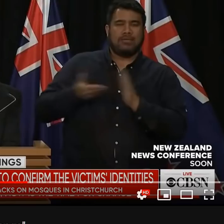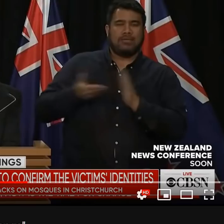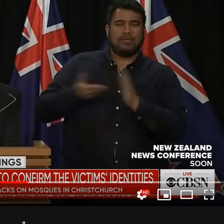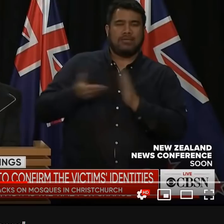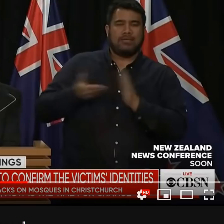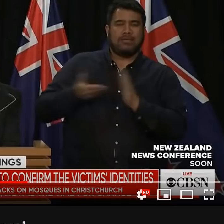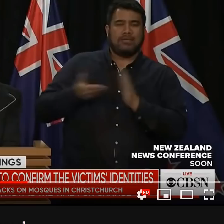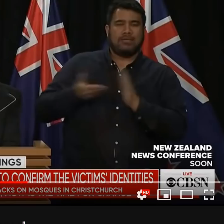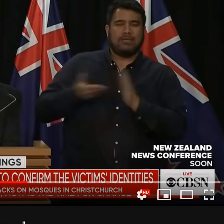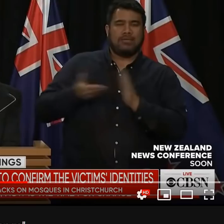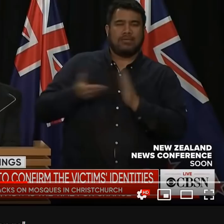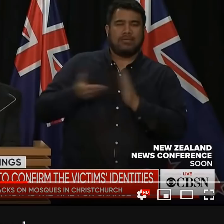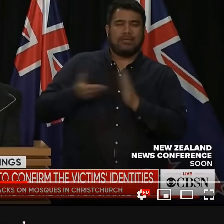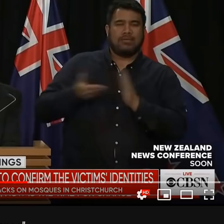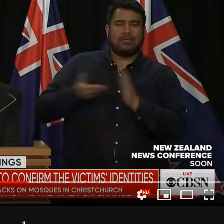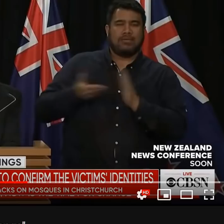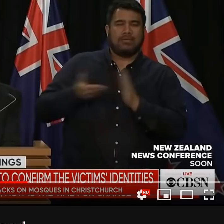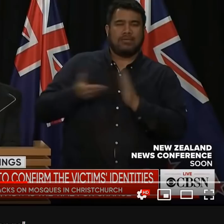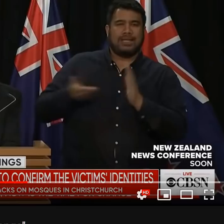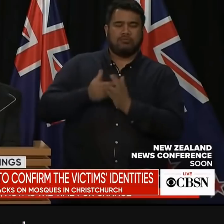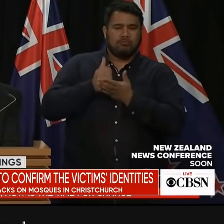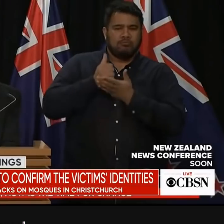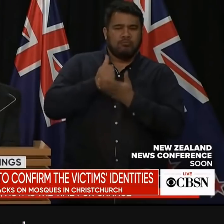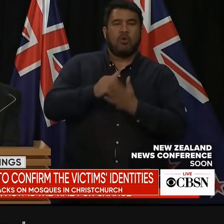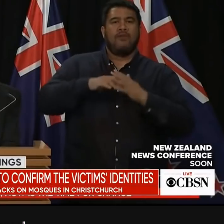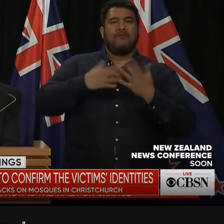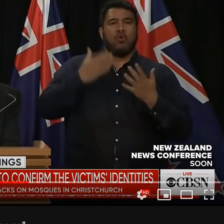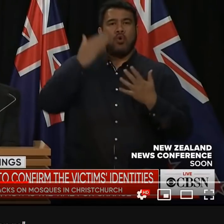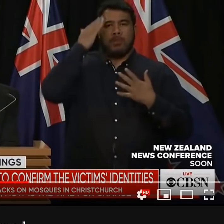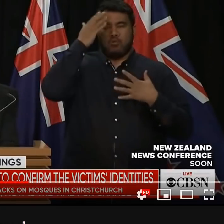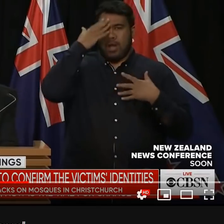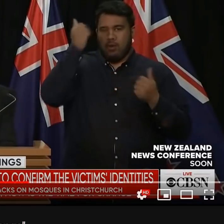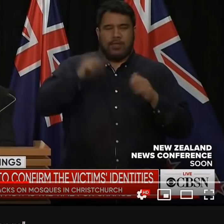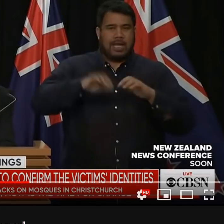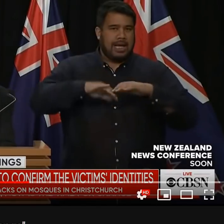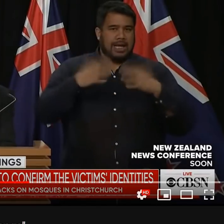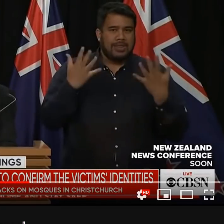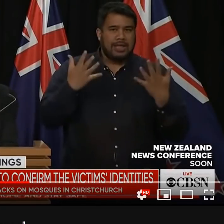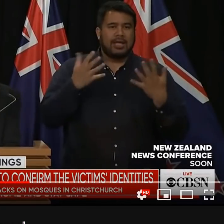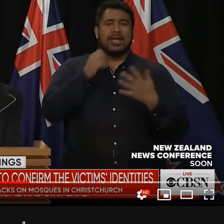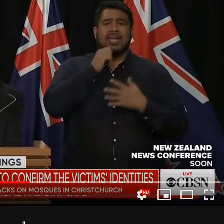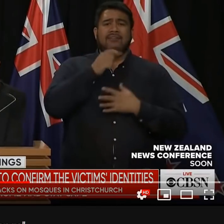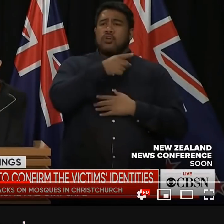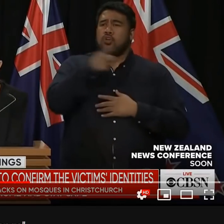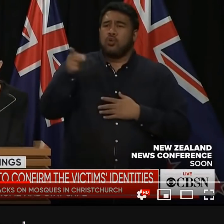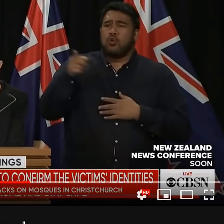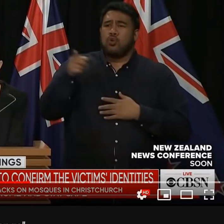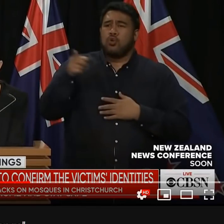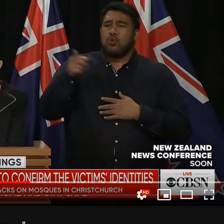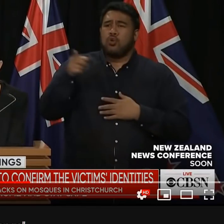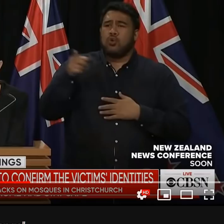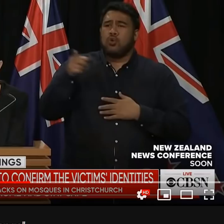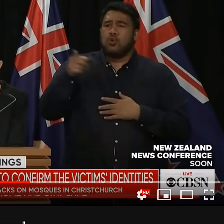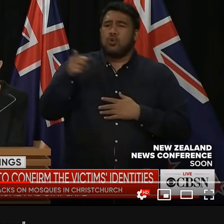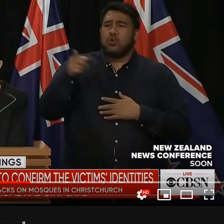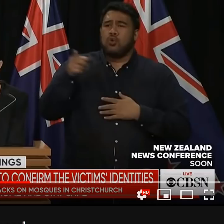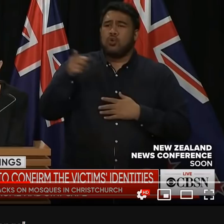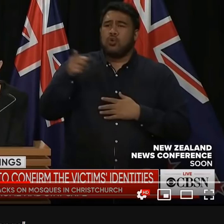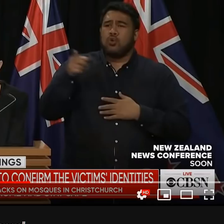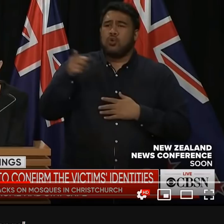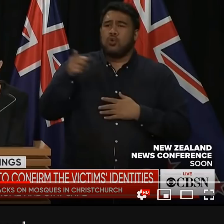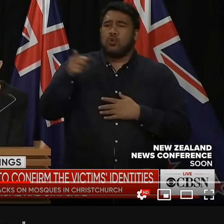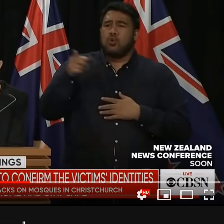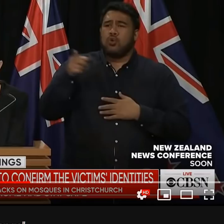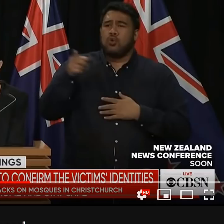inner we're just going to help you through this crisis son if anyone needs to speak to someone or oh my god i do